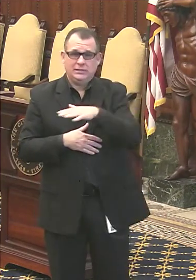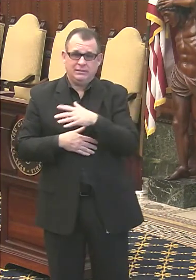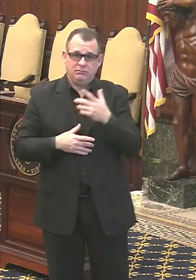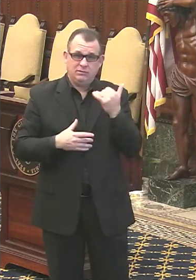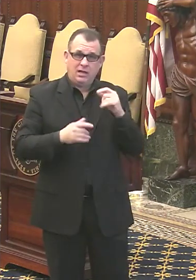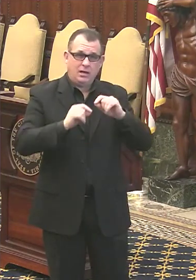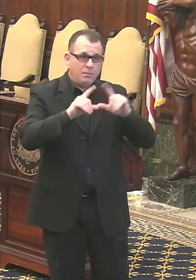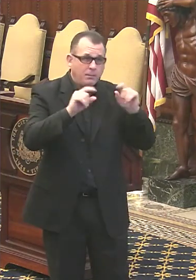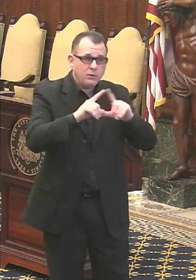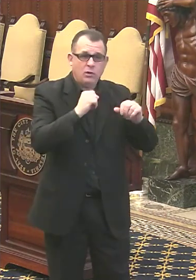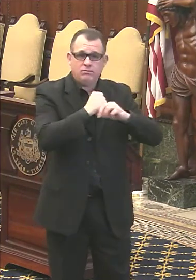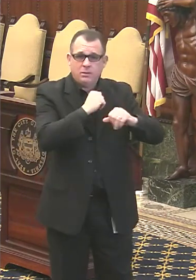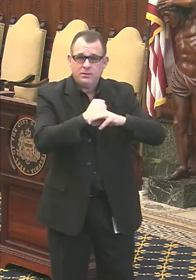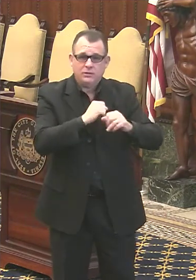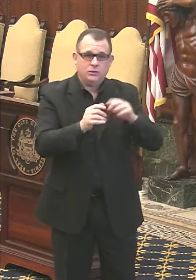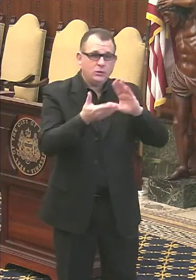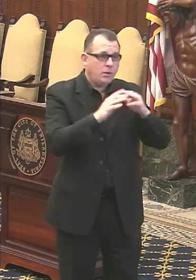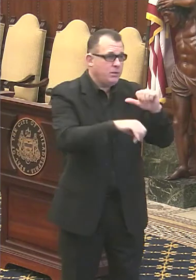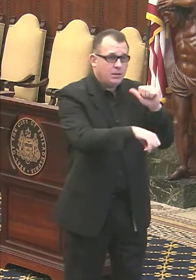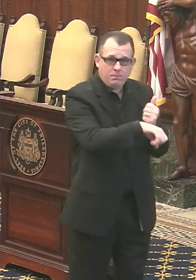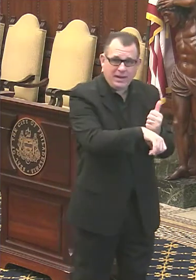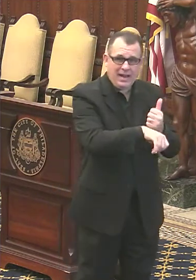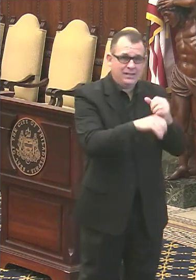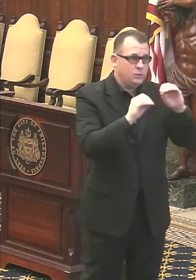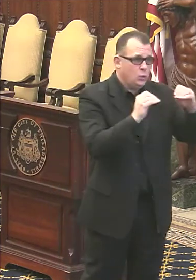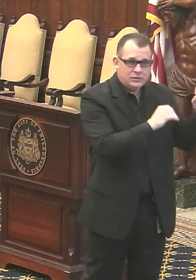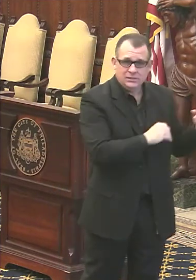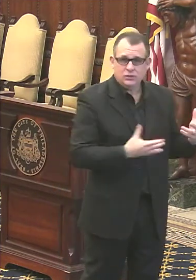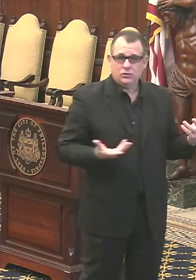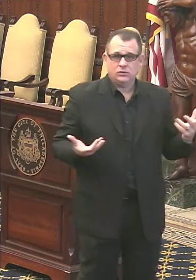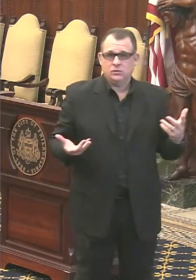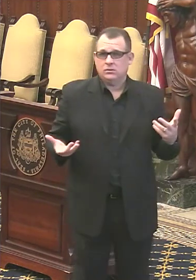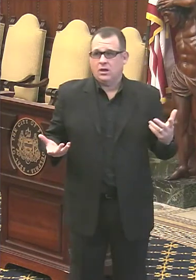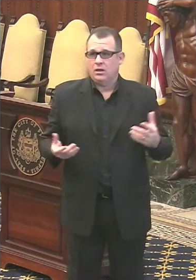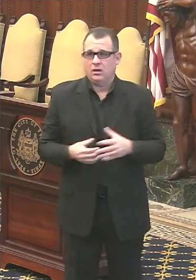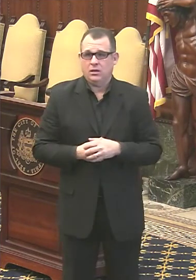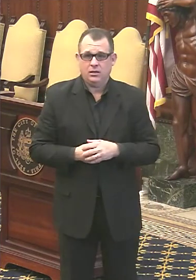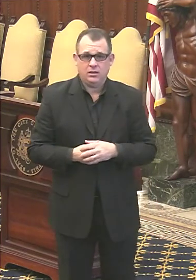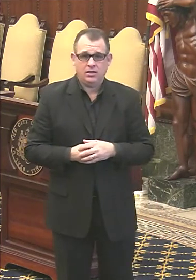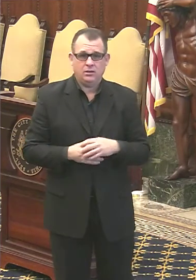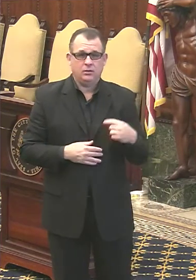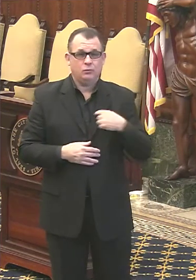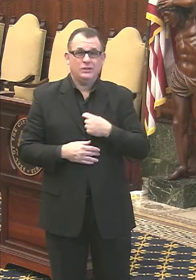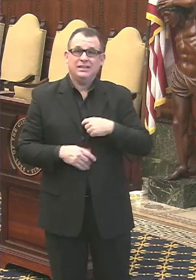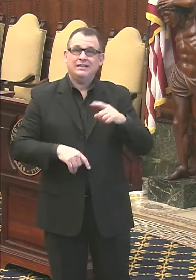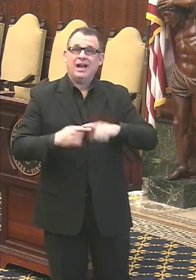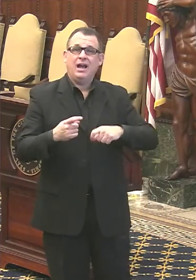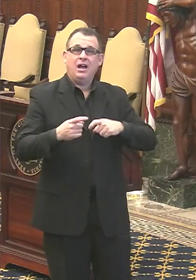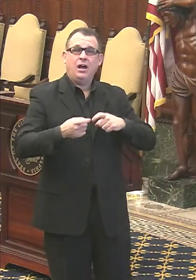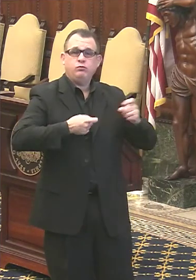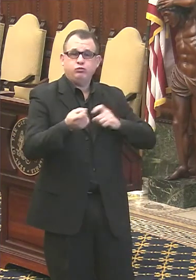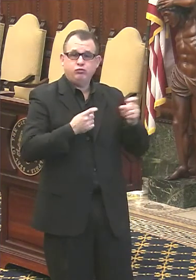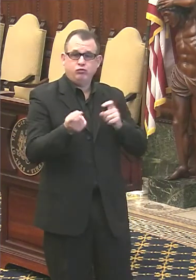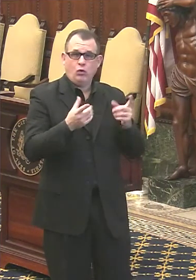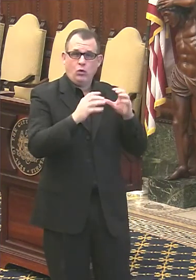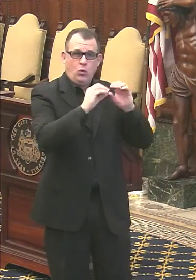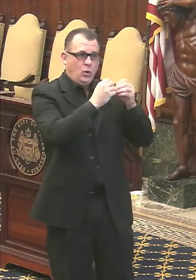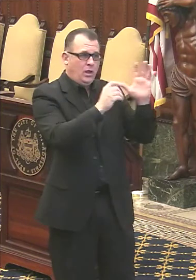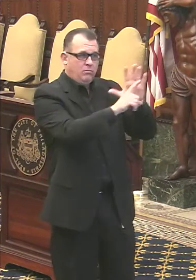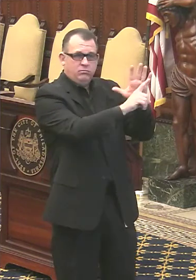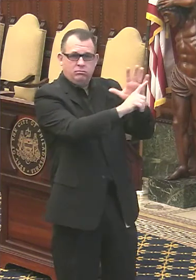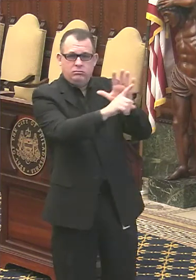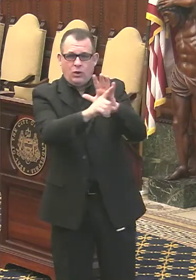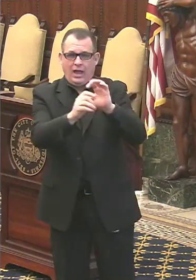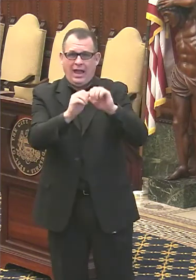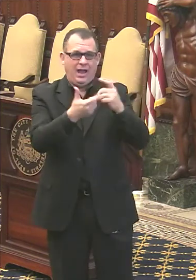as community based organizations. Uh, so it's, you know, we, we can't control any individual organization, but we can try to work